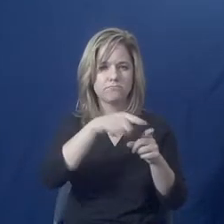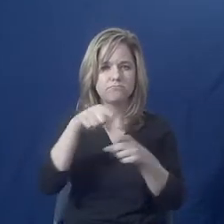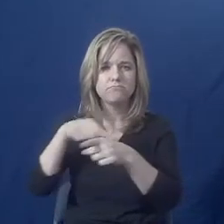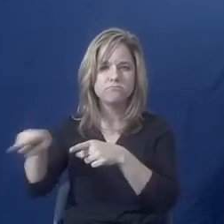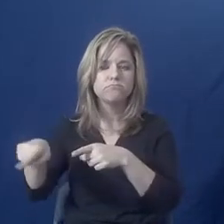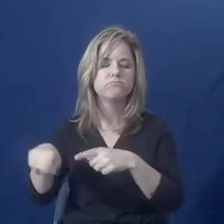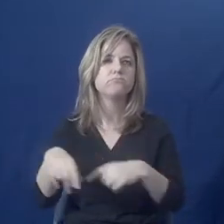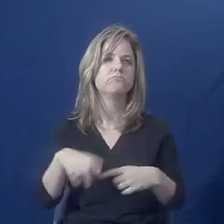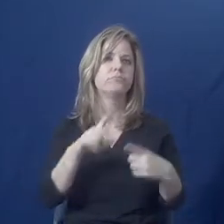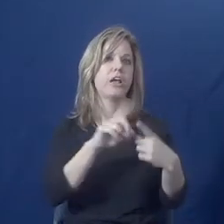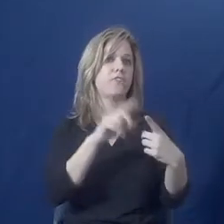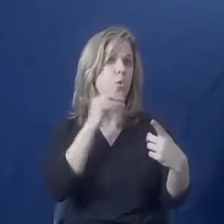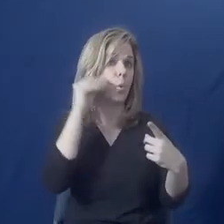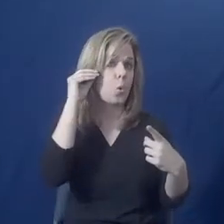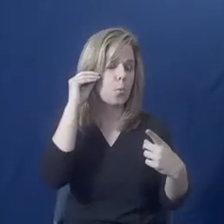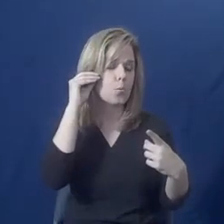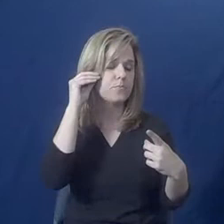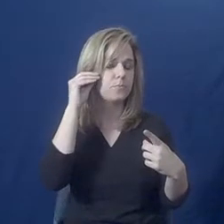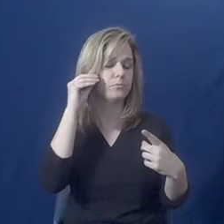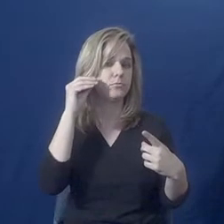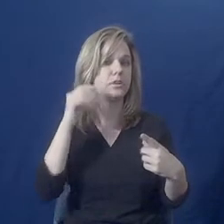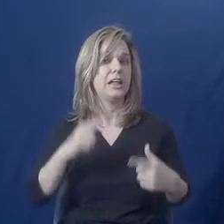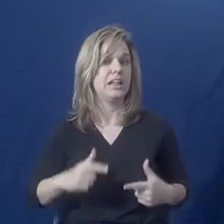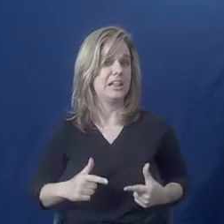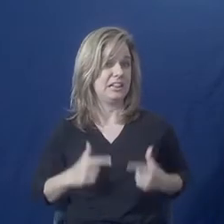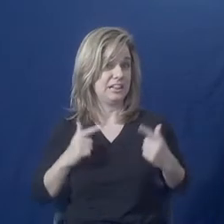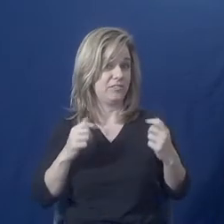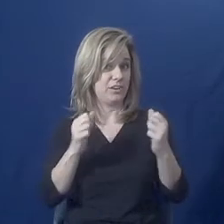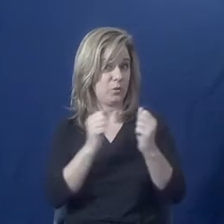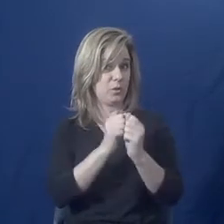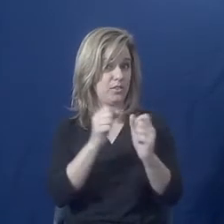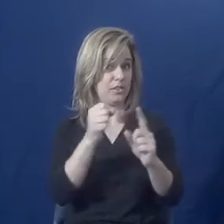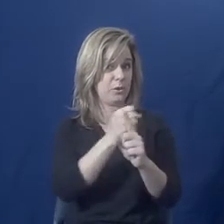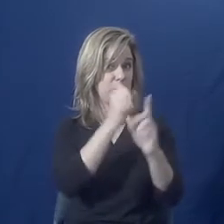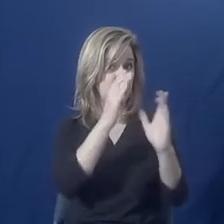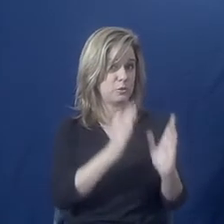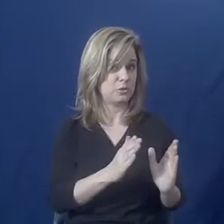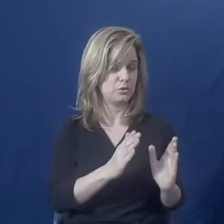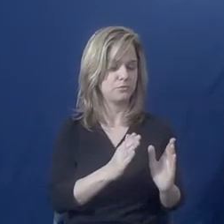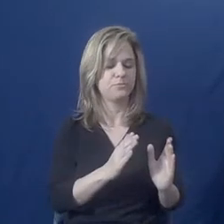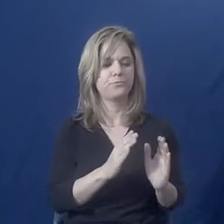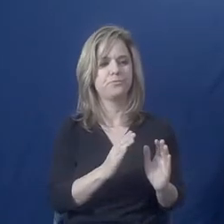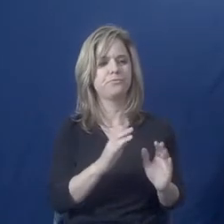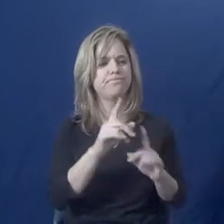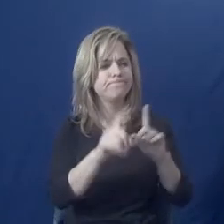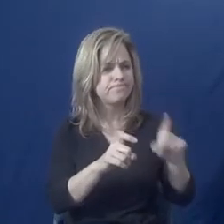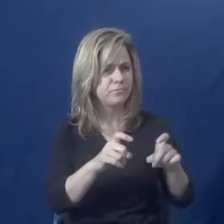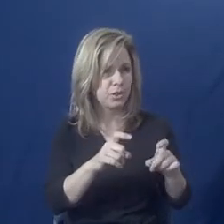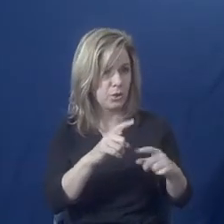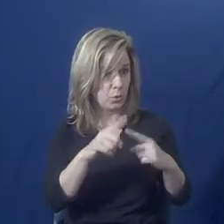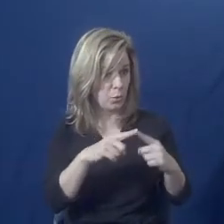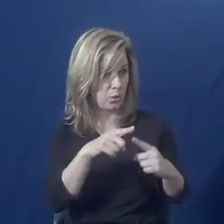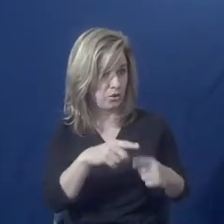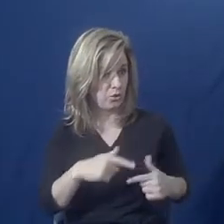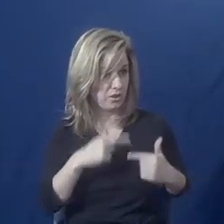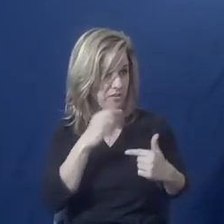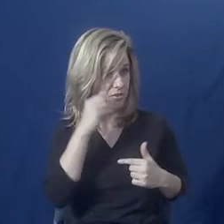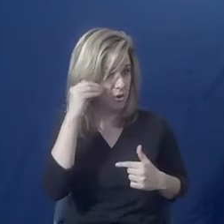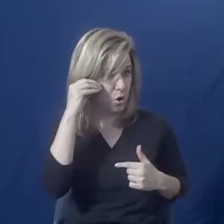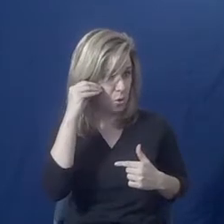Living with the abuser. It's important to find out, do they feel unsafe when they're at home? Do they have children?